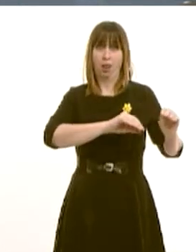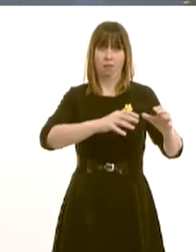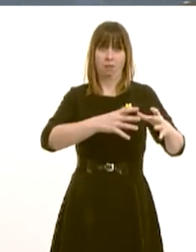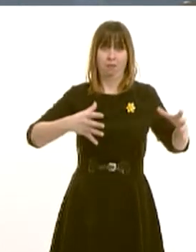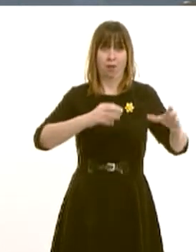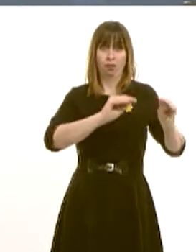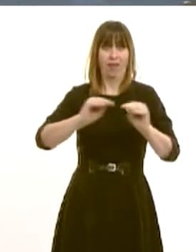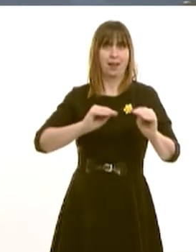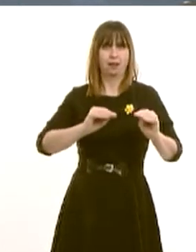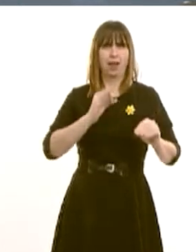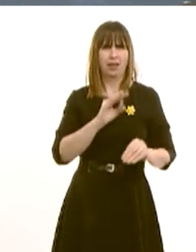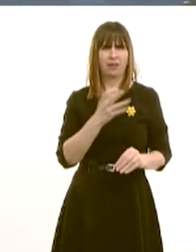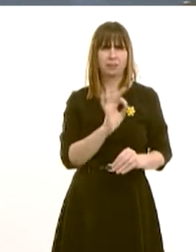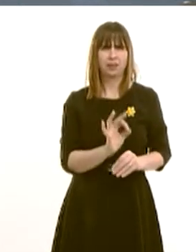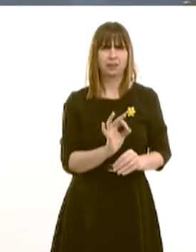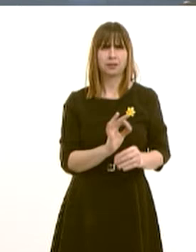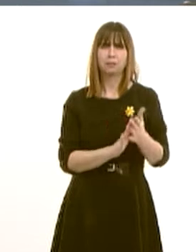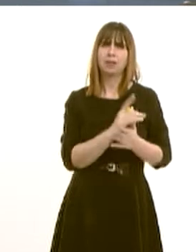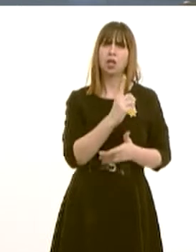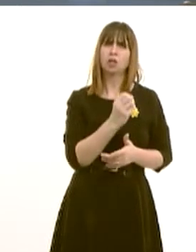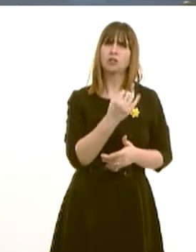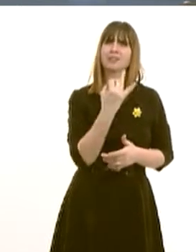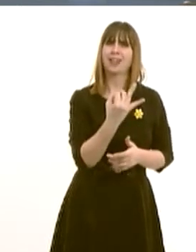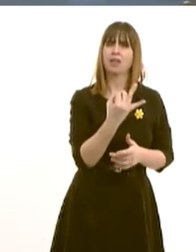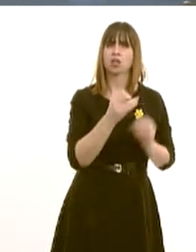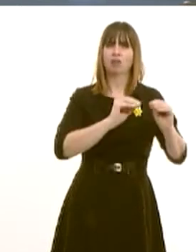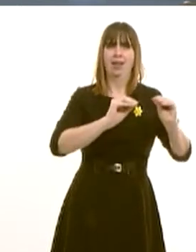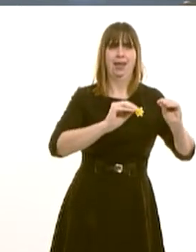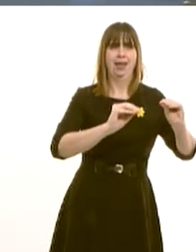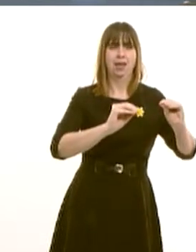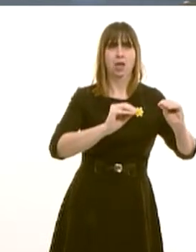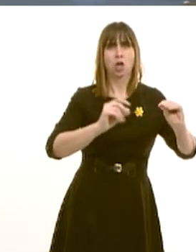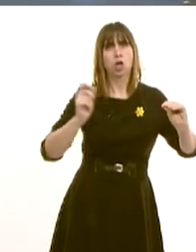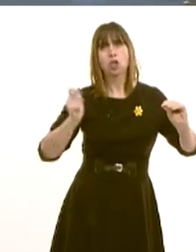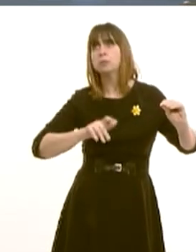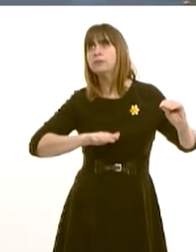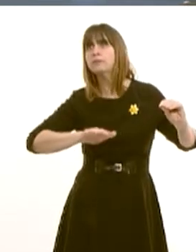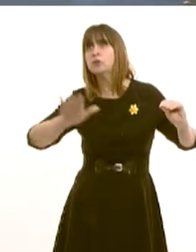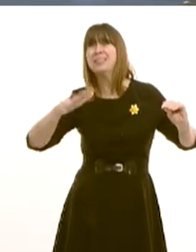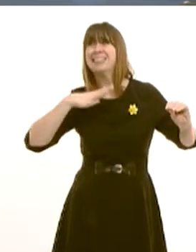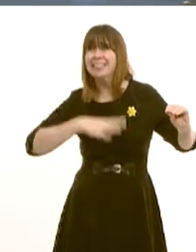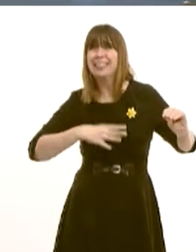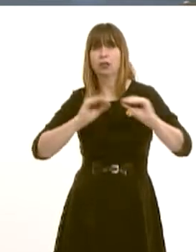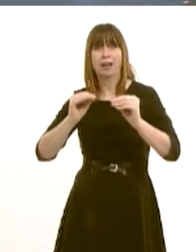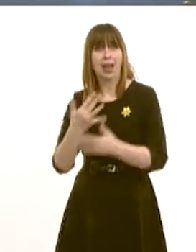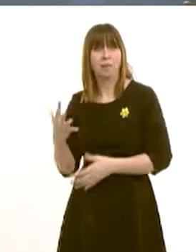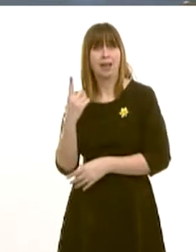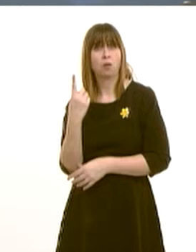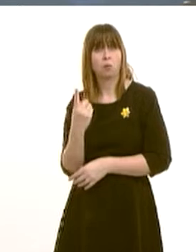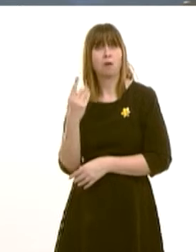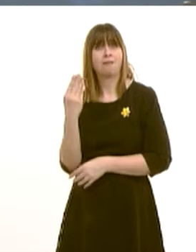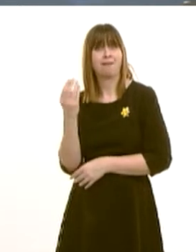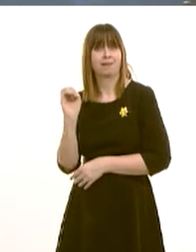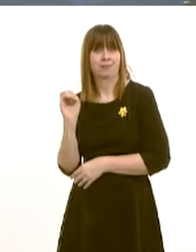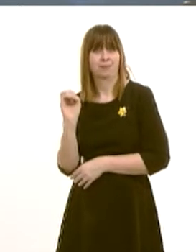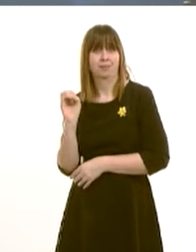places. That's a total of 107 new trainees. But based on expected future demands, we need to be training 190